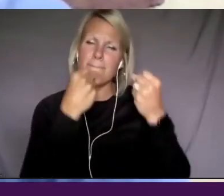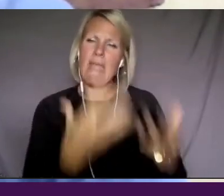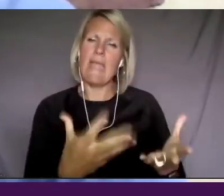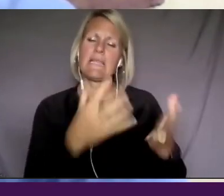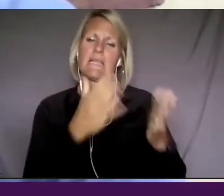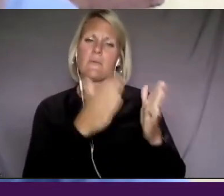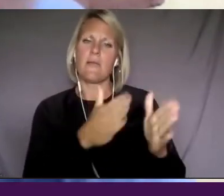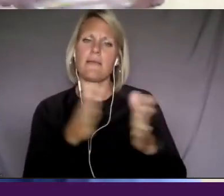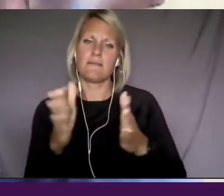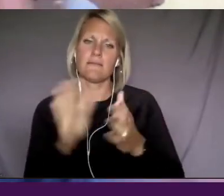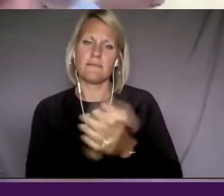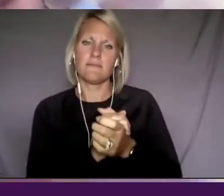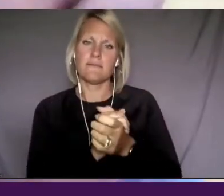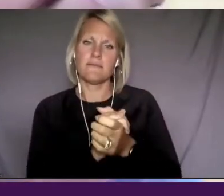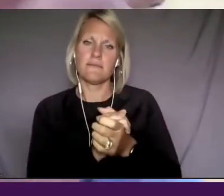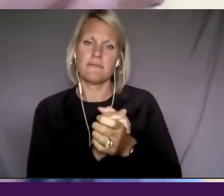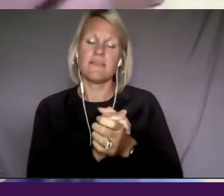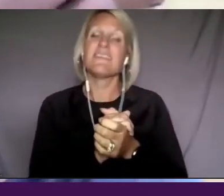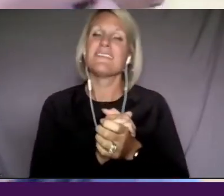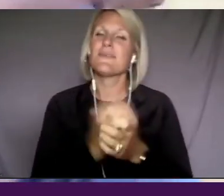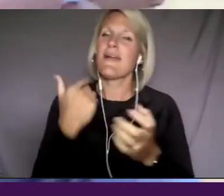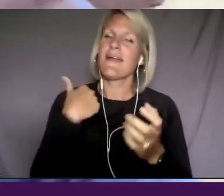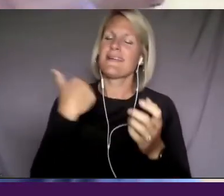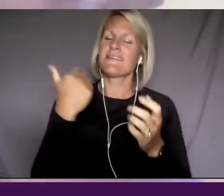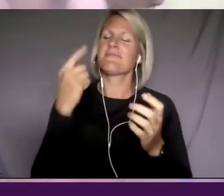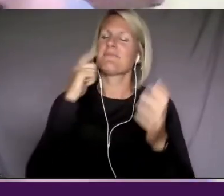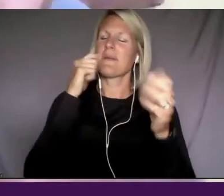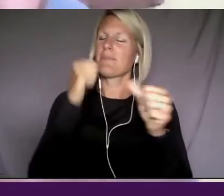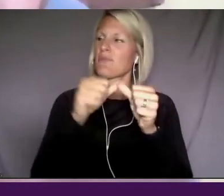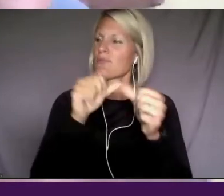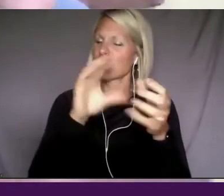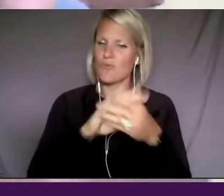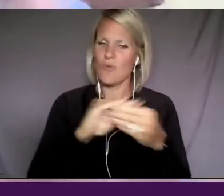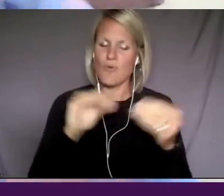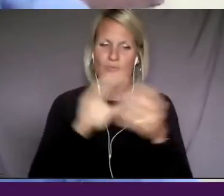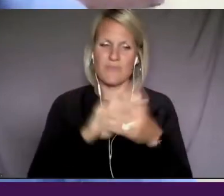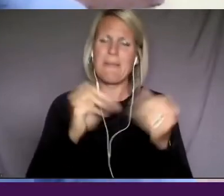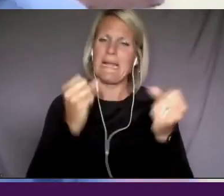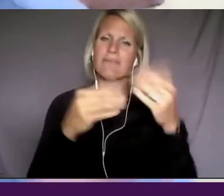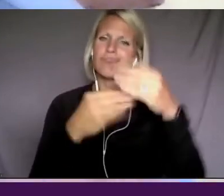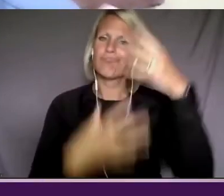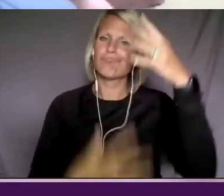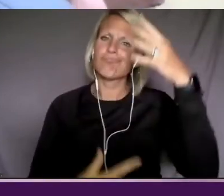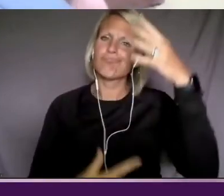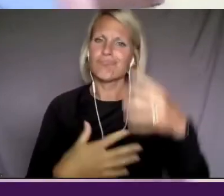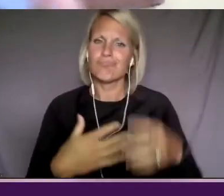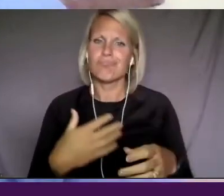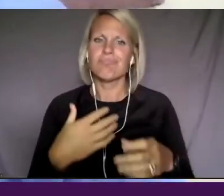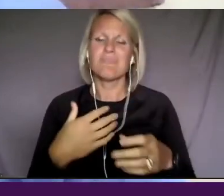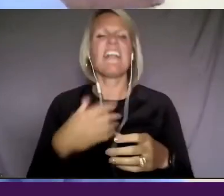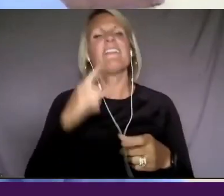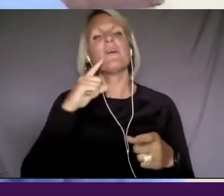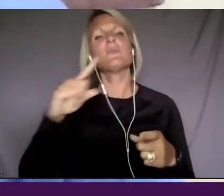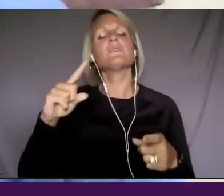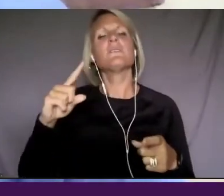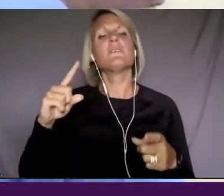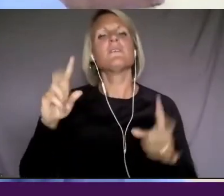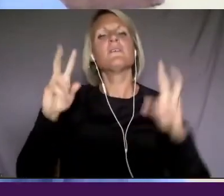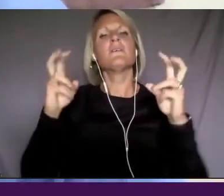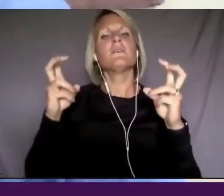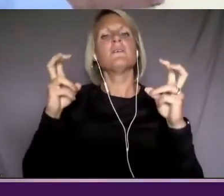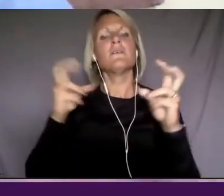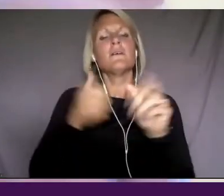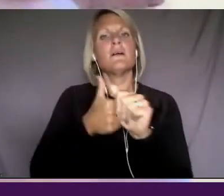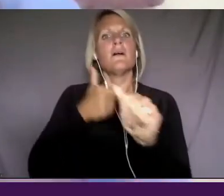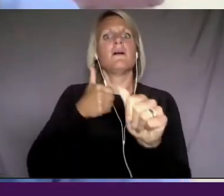can point to a myriad of, of, uh, uh, examples where these disadvantages have not become advantages for our career.